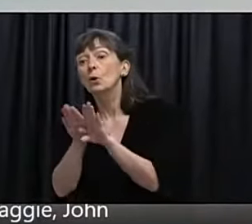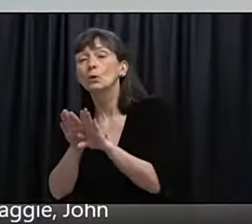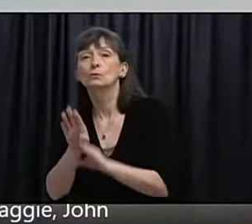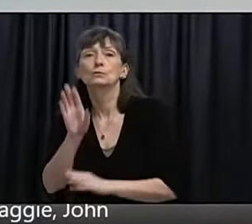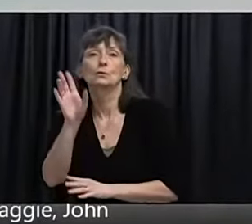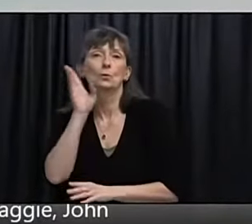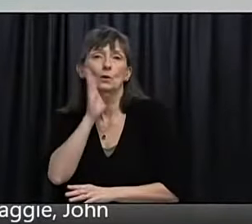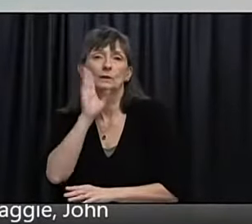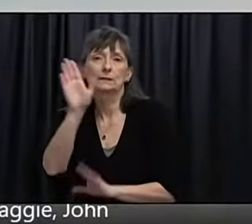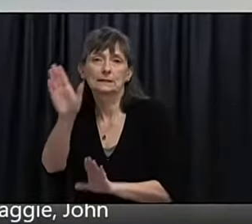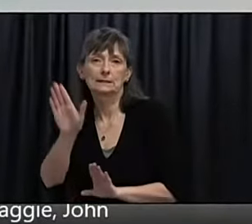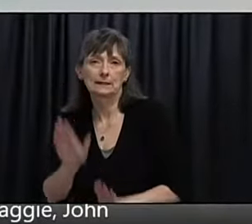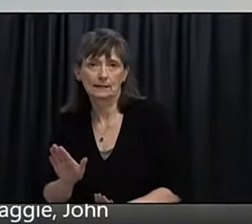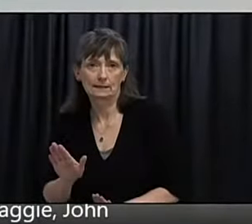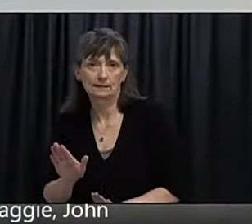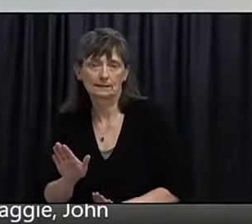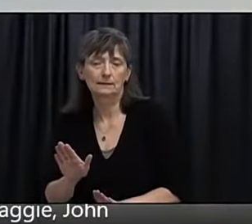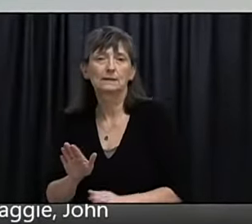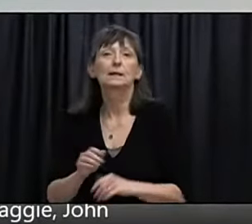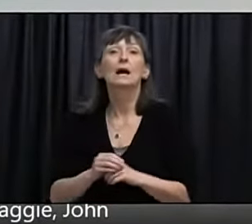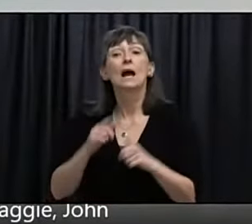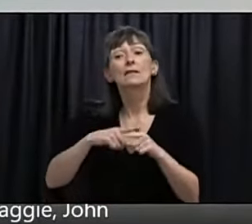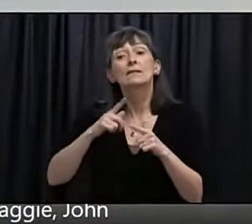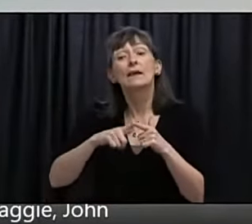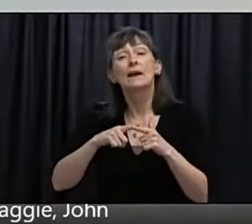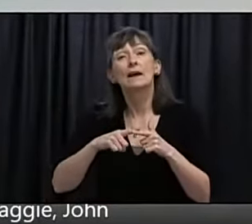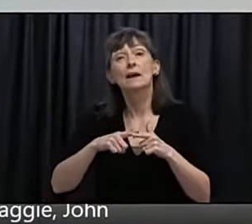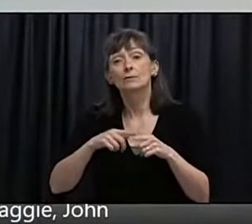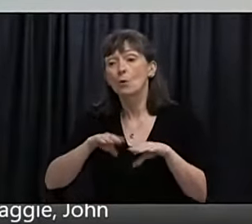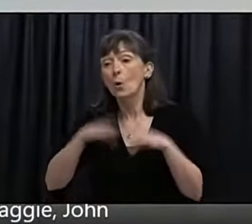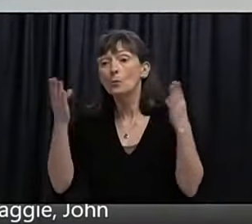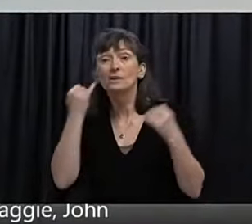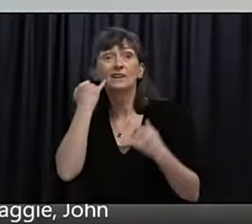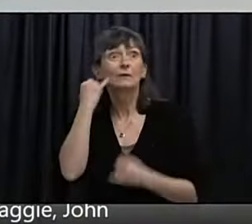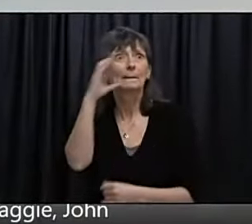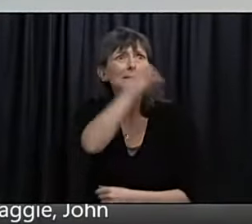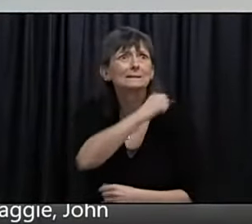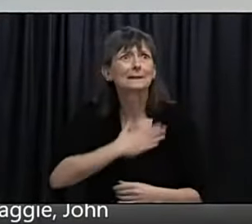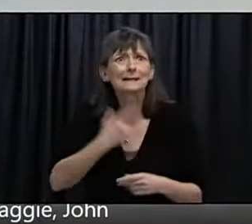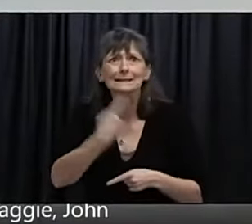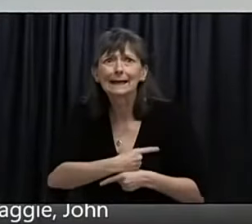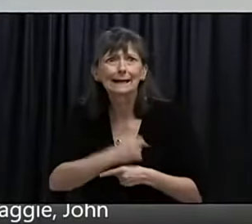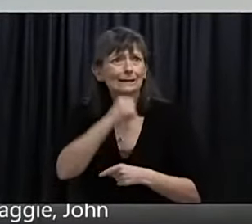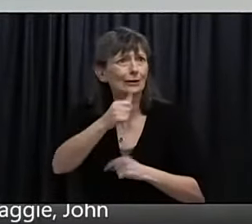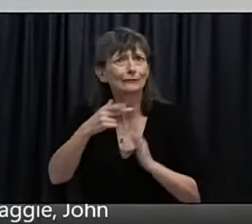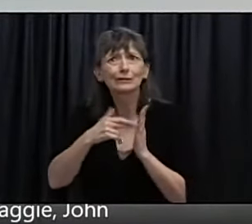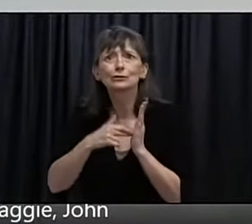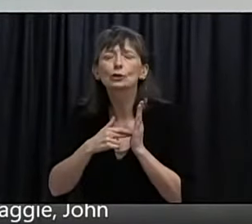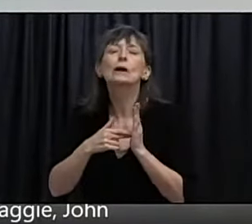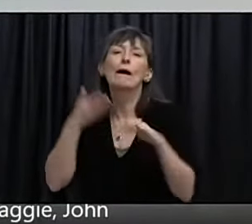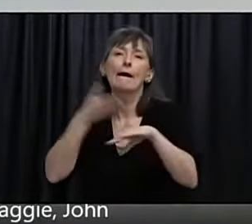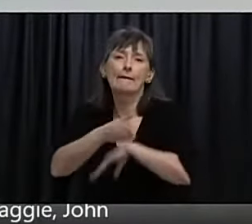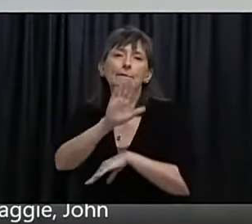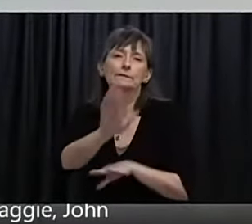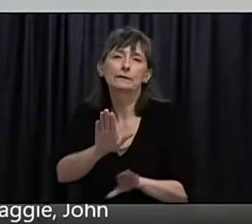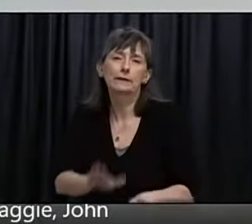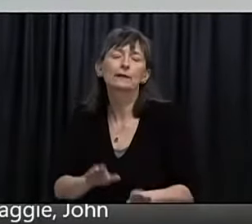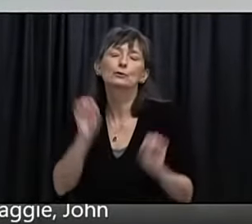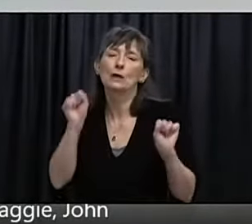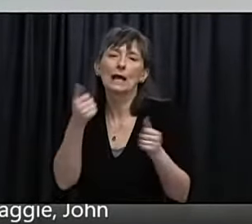for anybody who may have missed their opportunity when their name came up. I would encourage